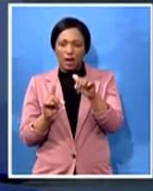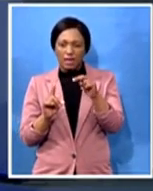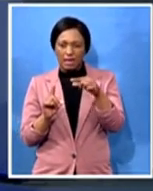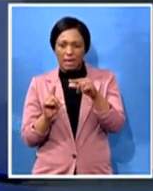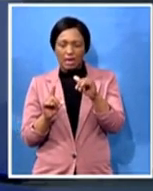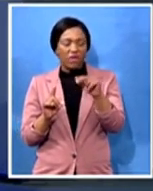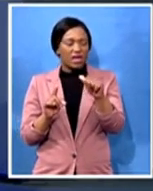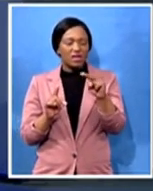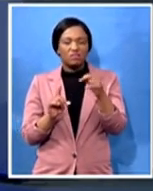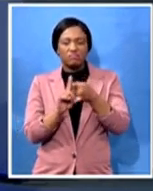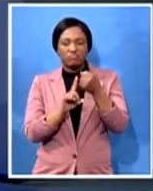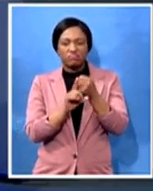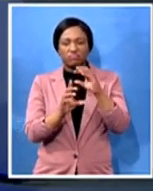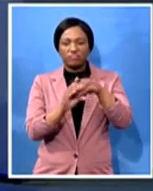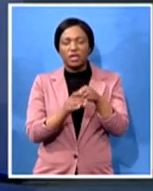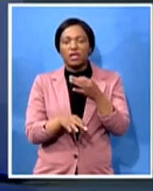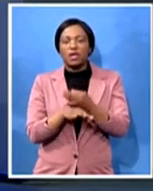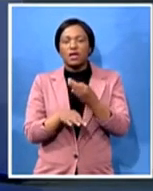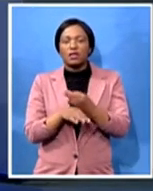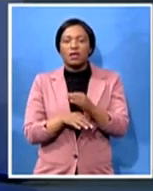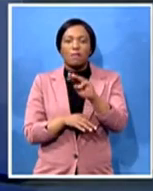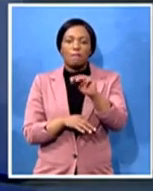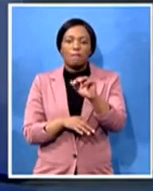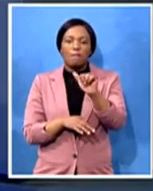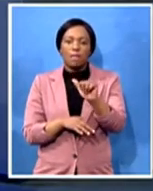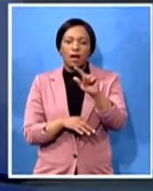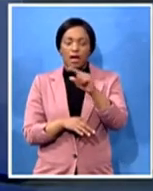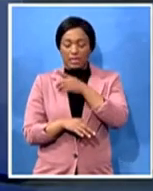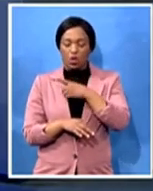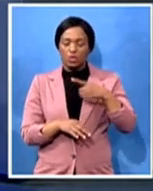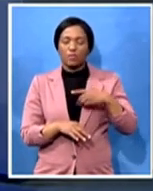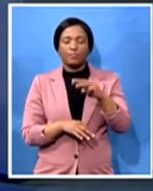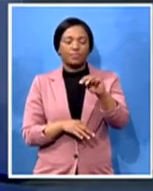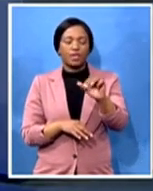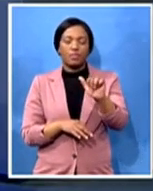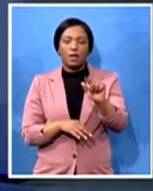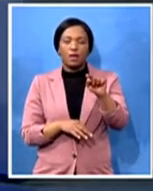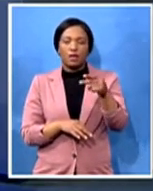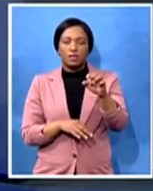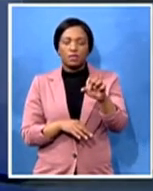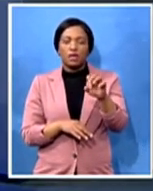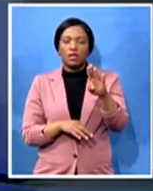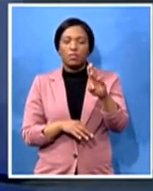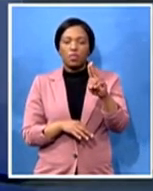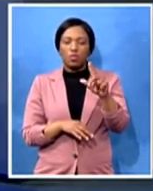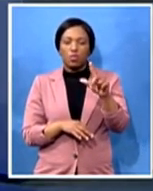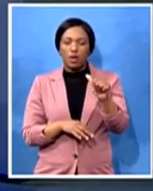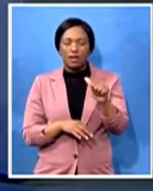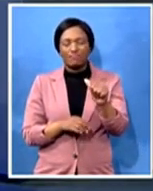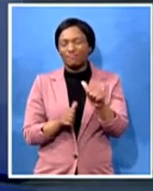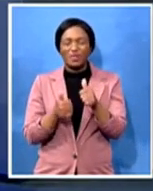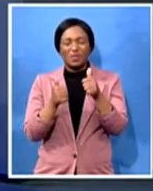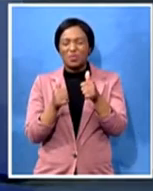live on the line doctor a very good morning to you I guess it's not that good when we lose such a caliber of of